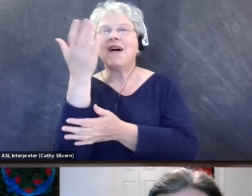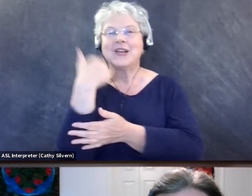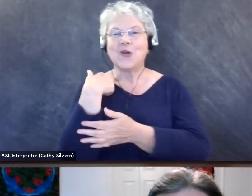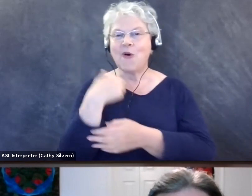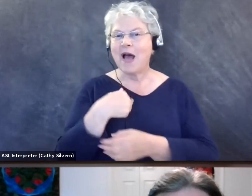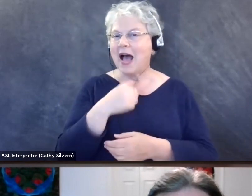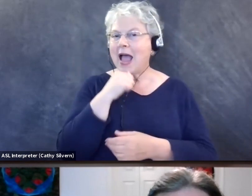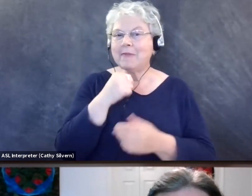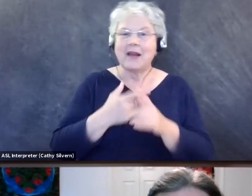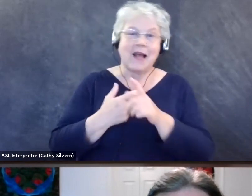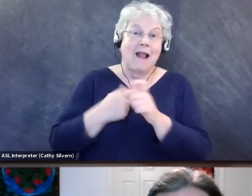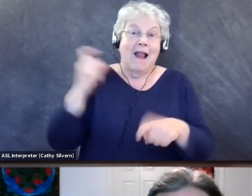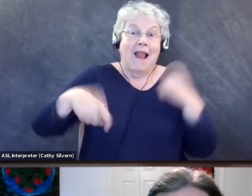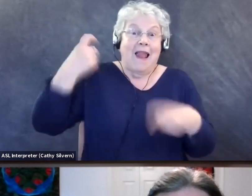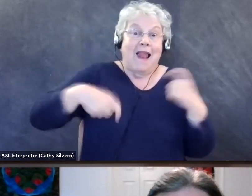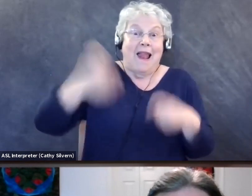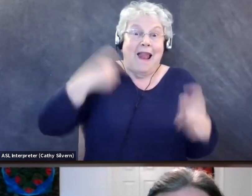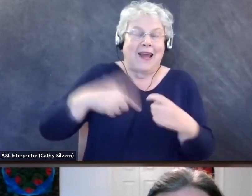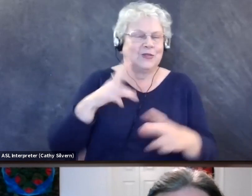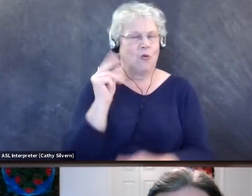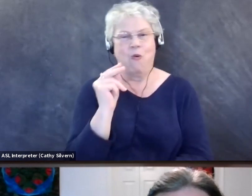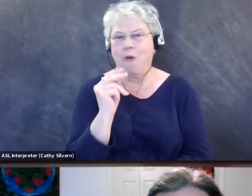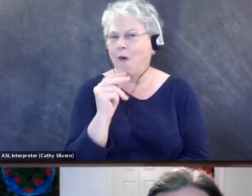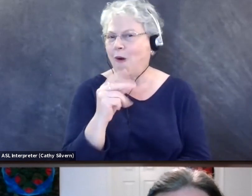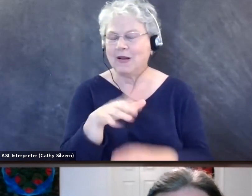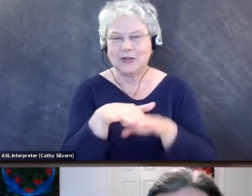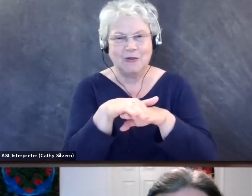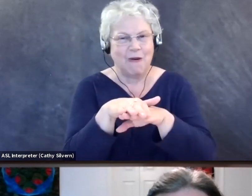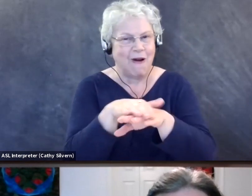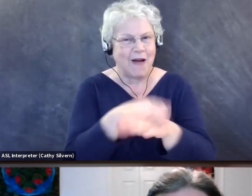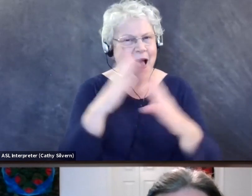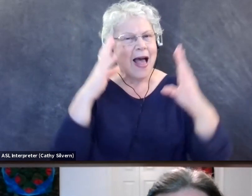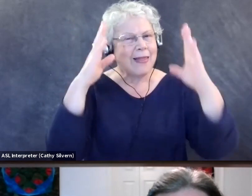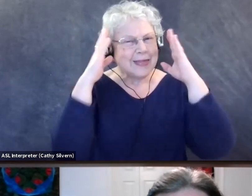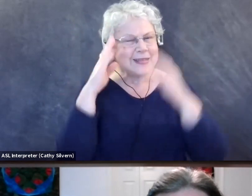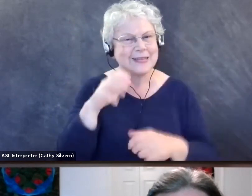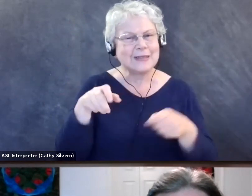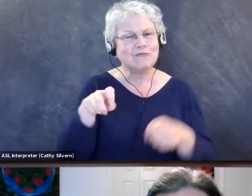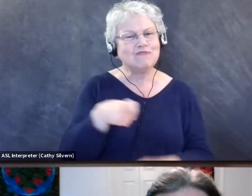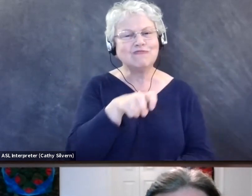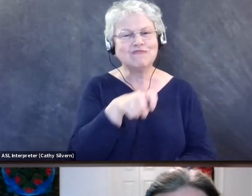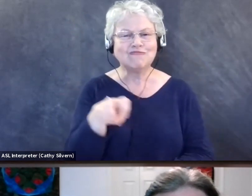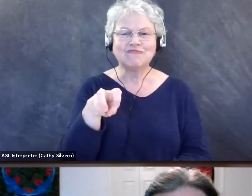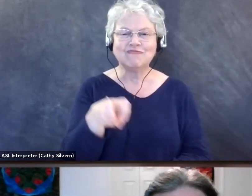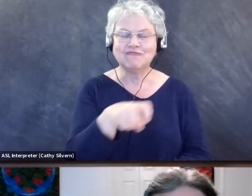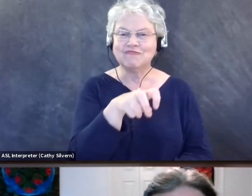not running down the trail. I'm, I'm listening down the trail. So as soon as I hear something, I stop.